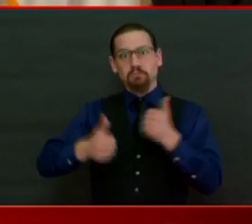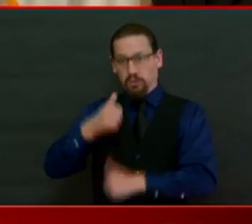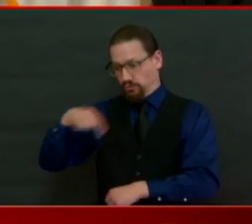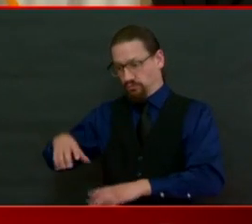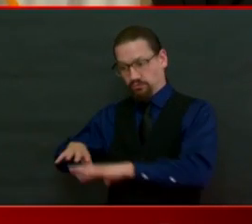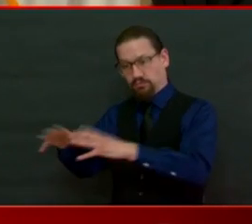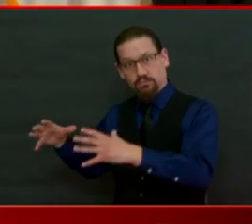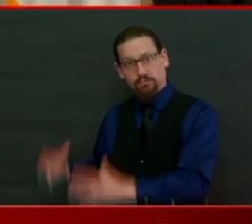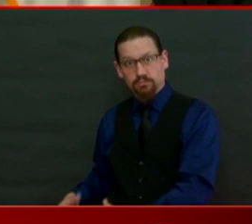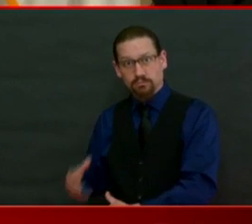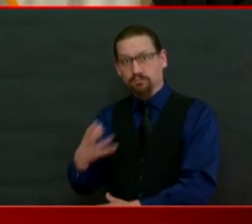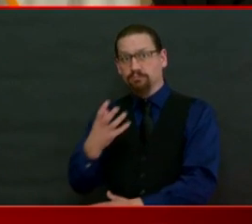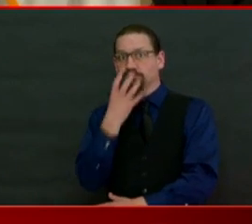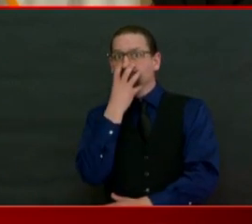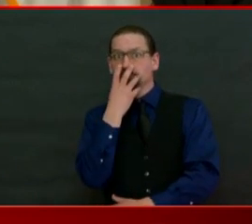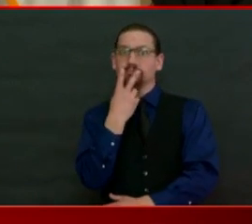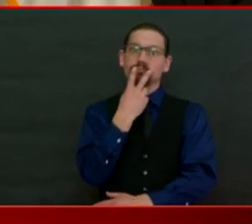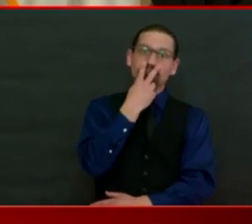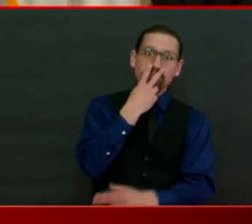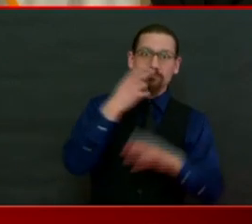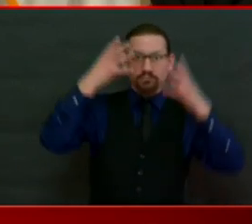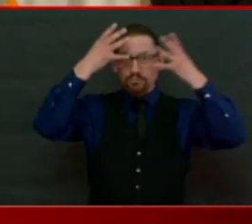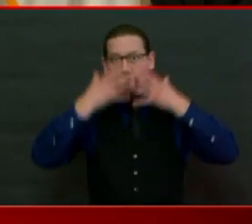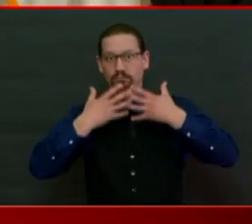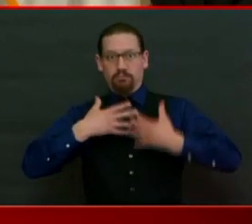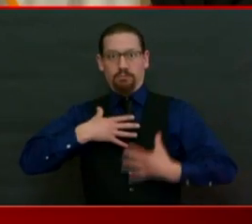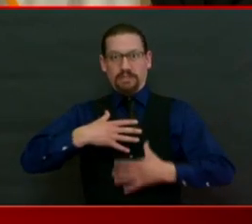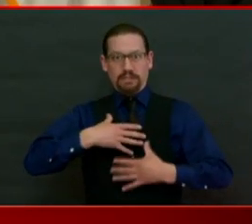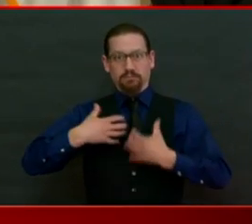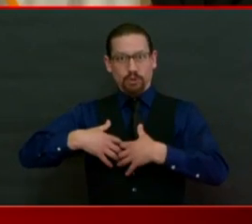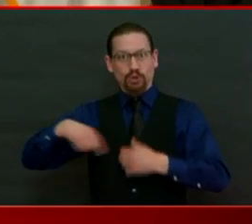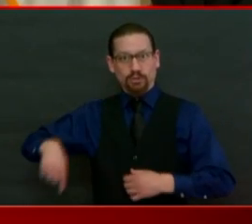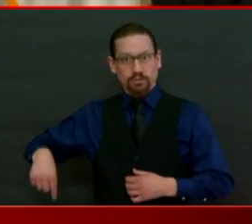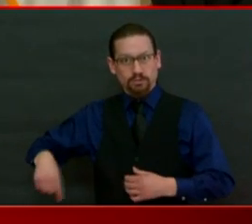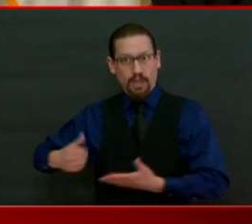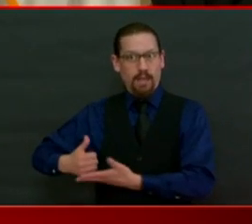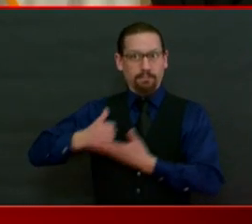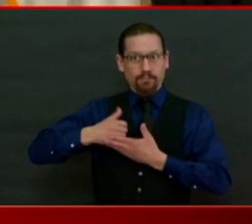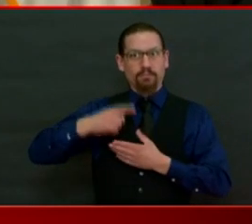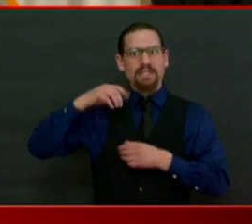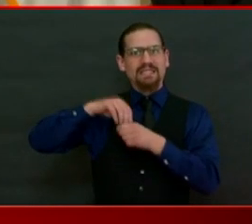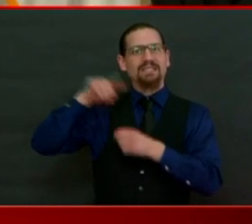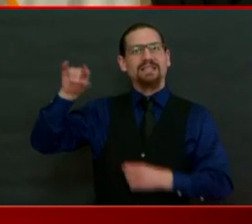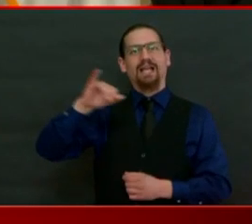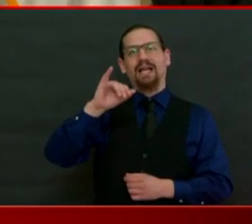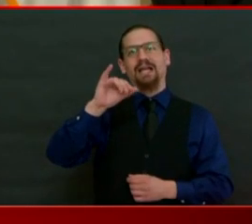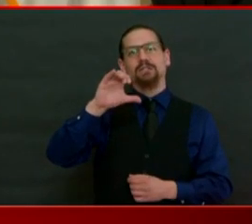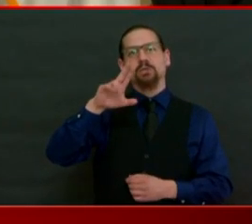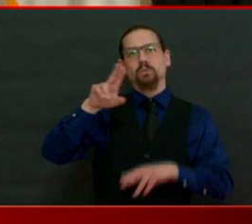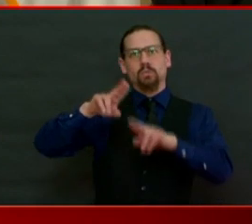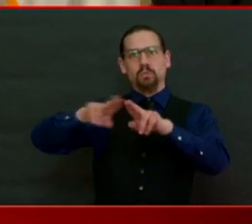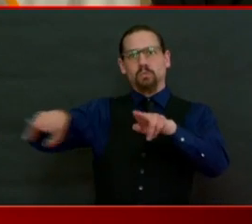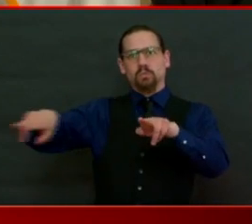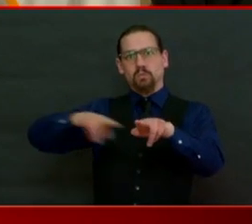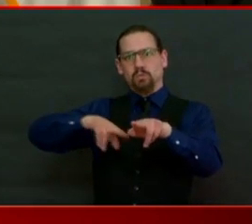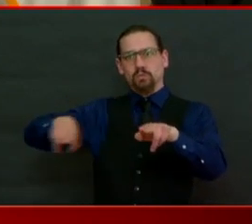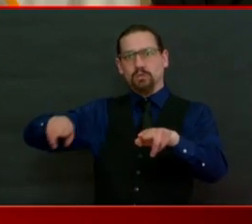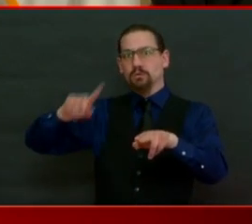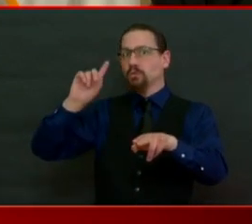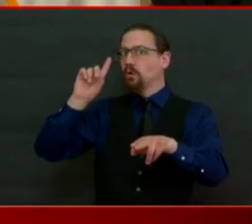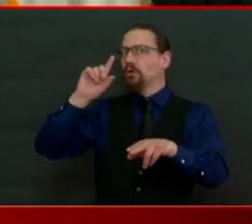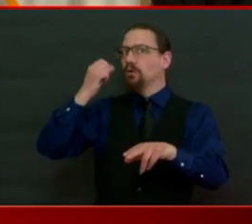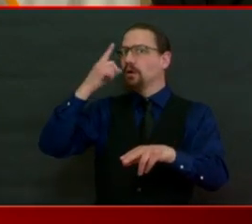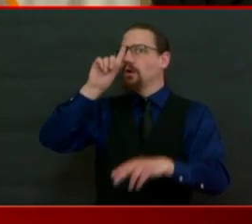settings are really made for a hospital where acute care is occurring